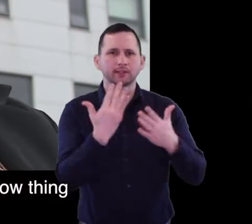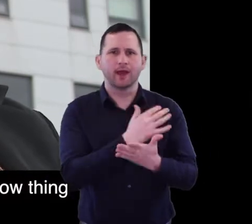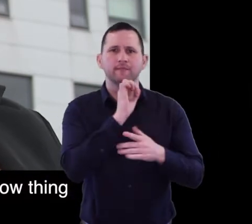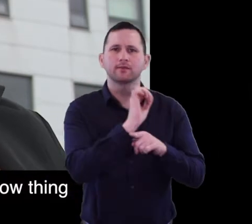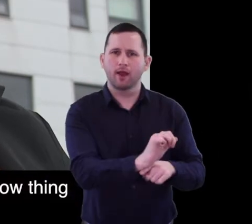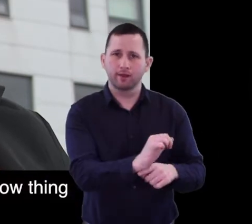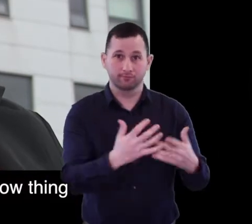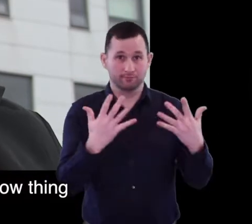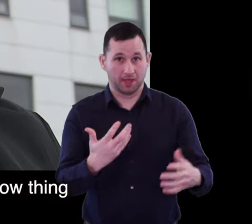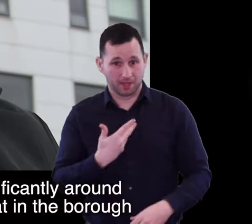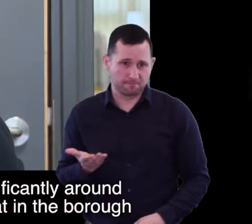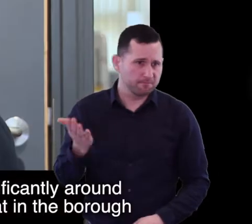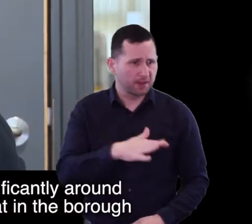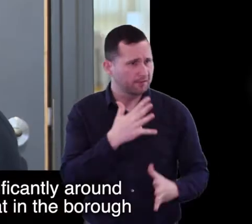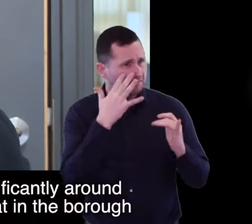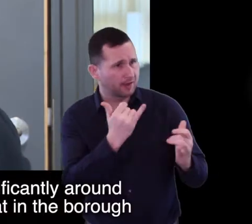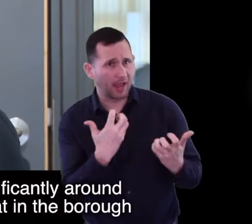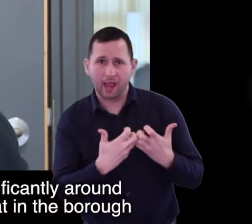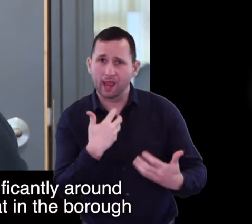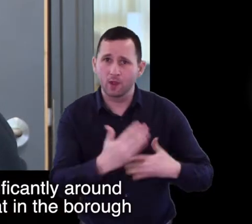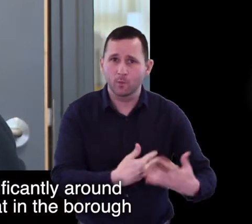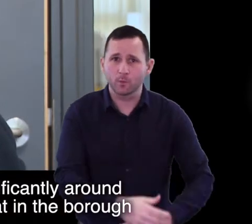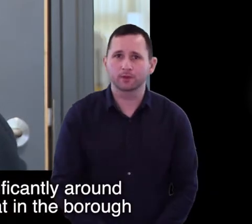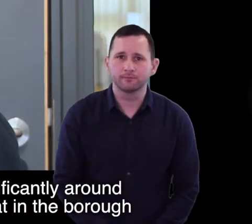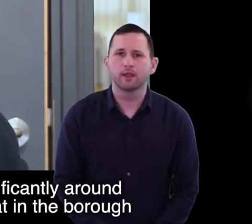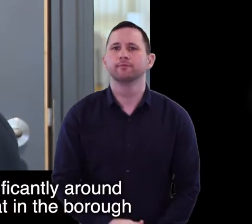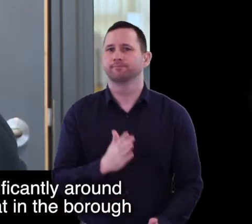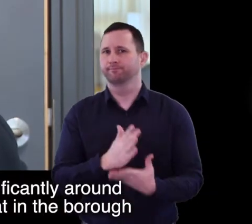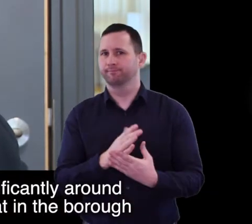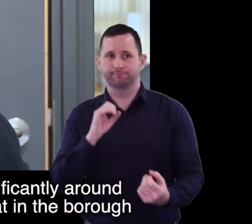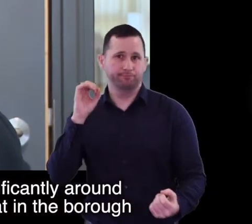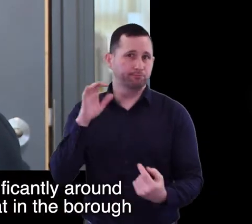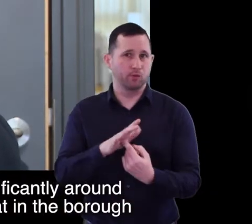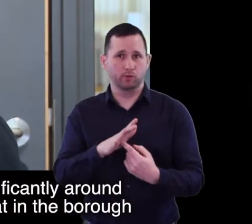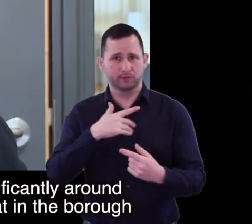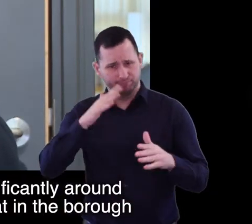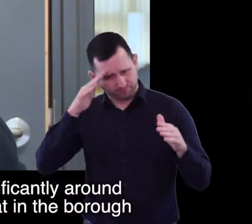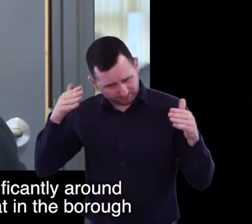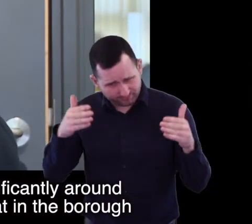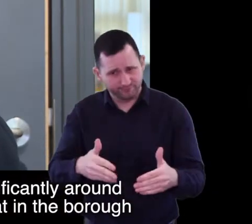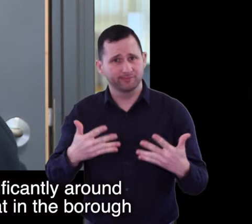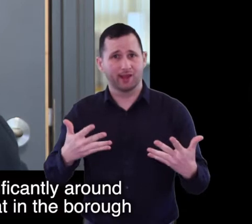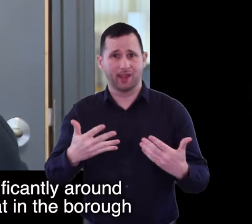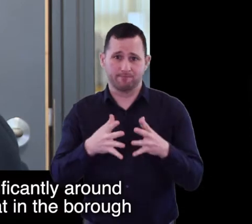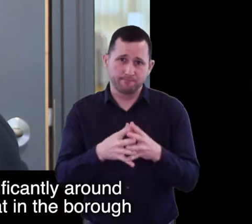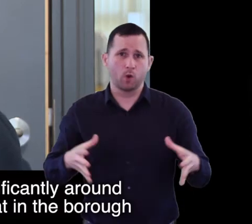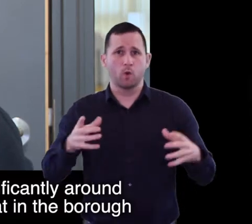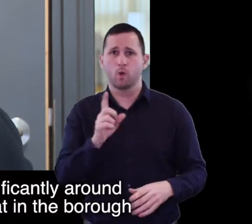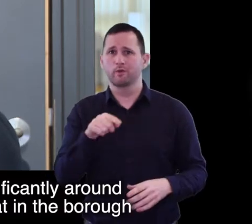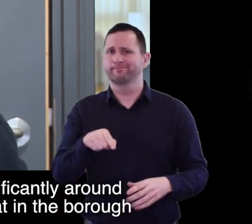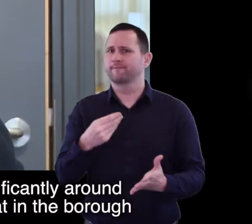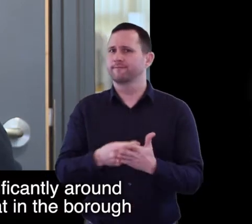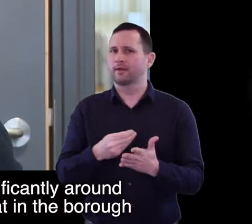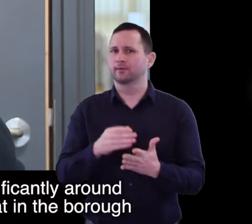see how things are improving. The priority for Adult Safeguarding has been significantly around financial